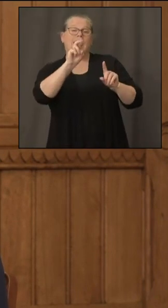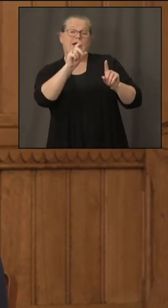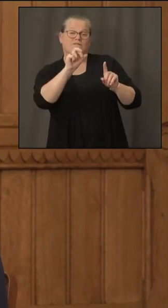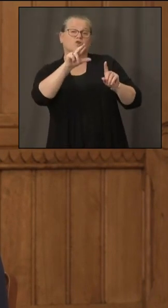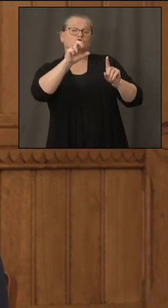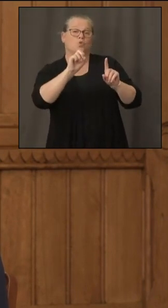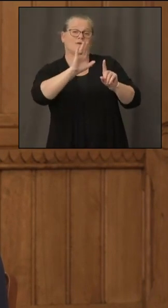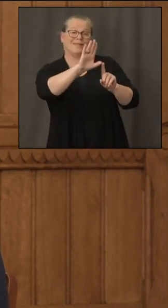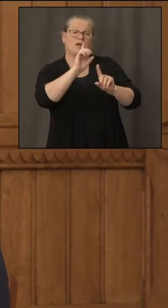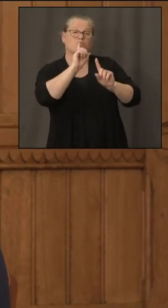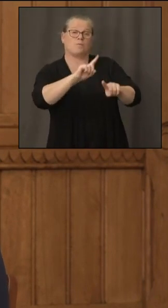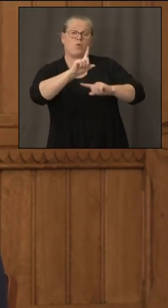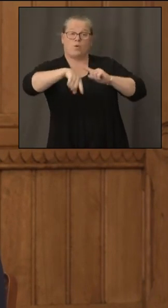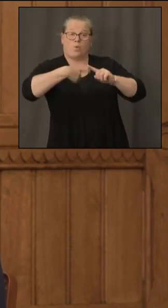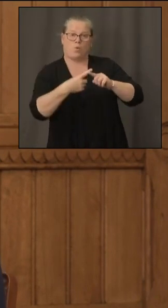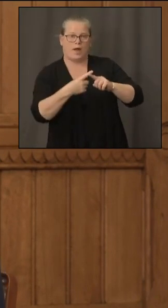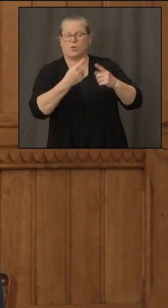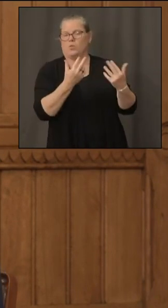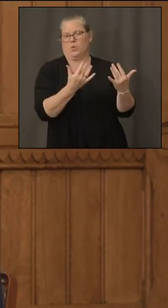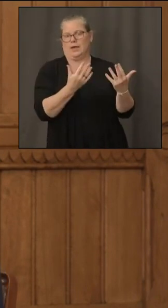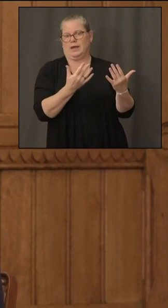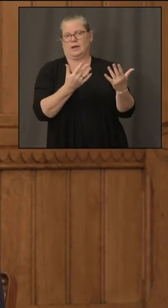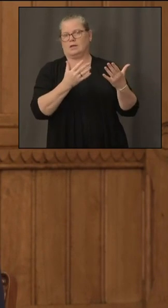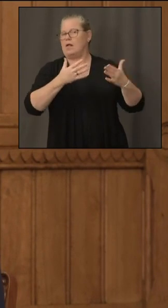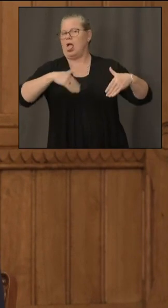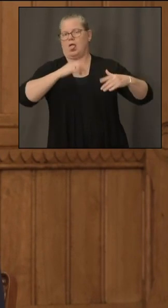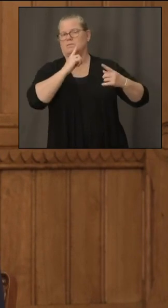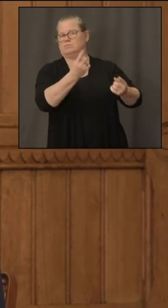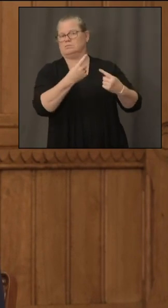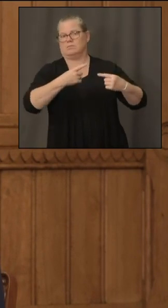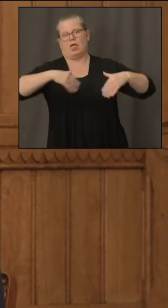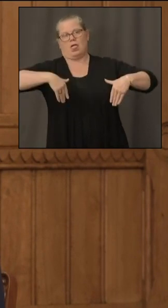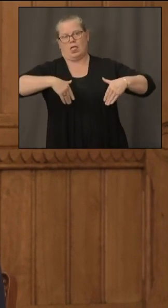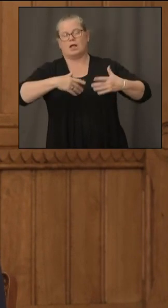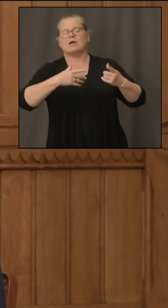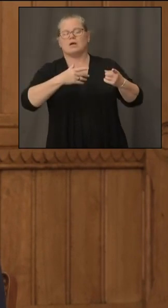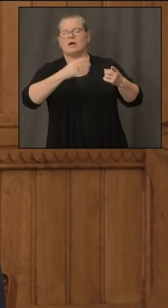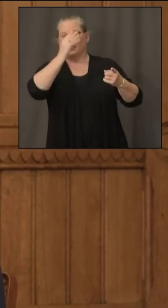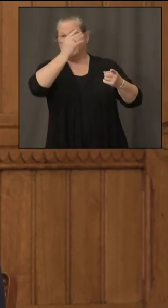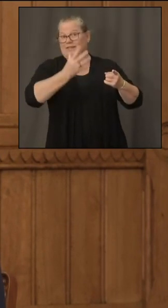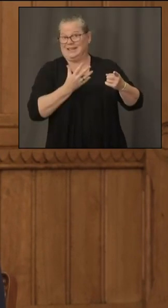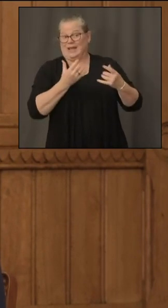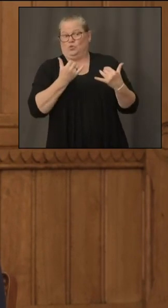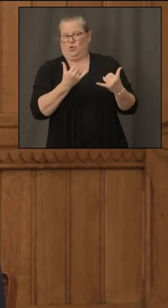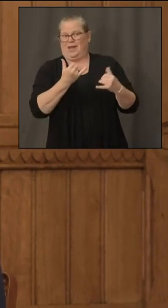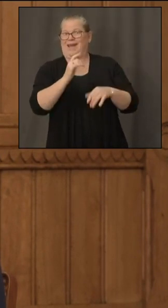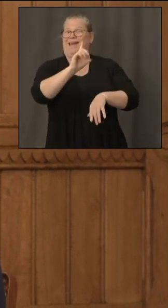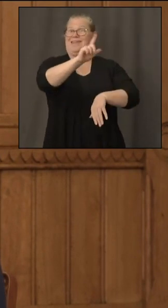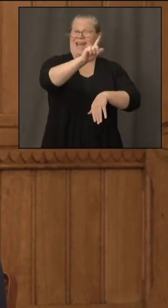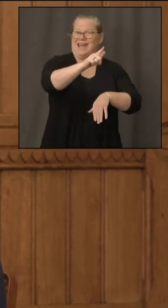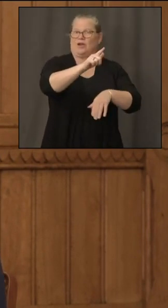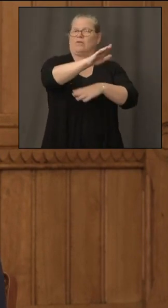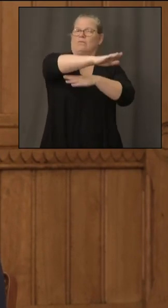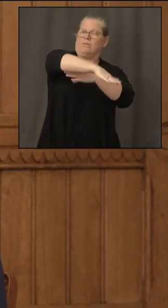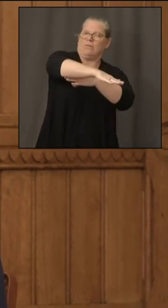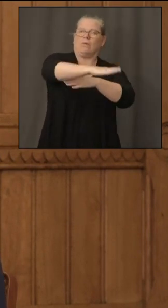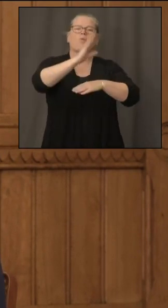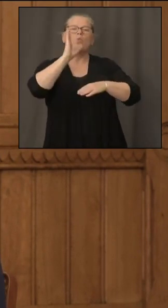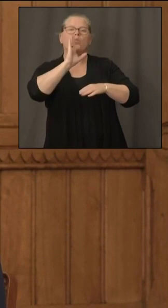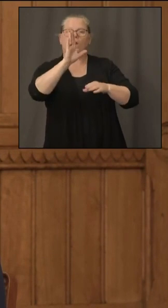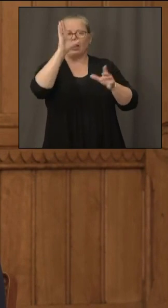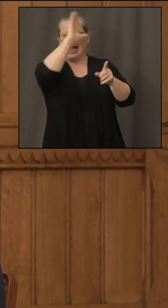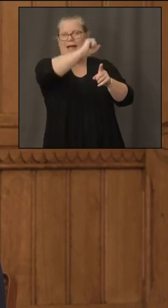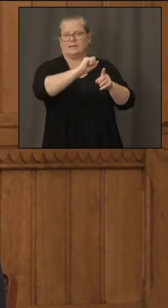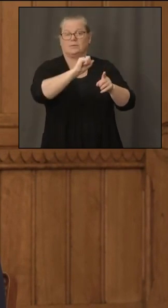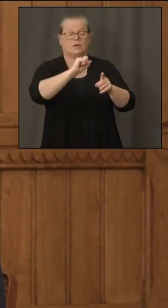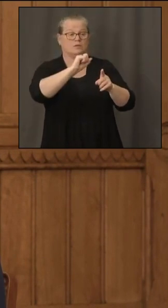uh they have uh indicated to the governor uh that they will be providing um that estimate later today um and once we have that uh